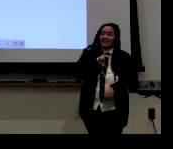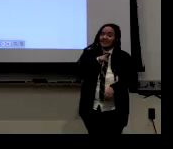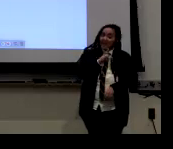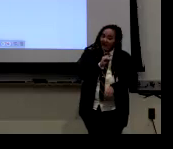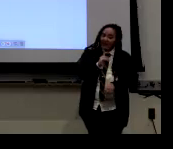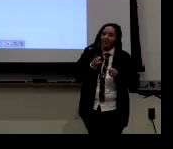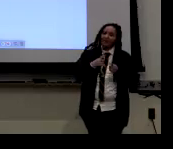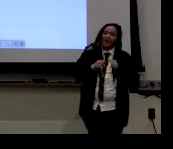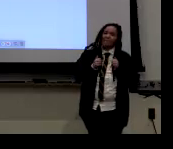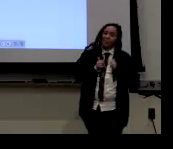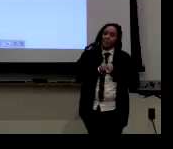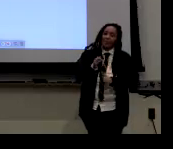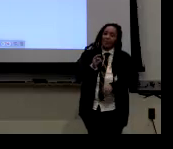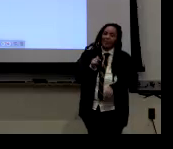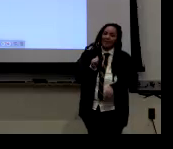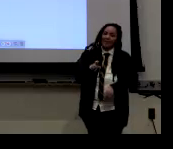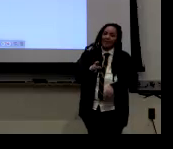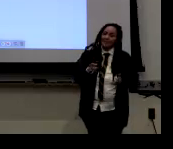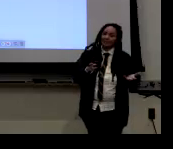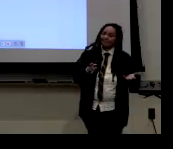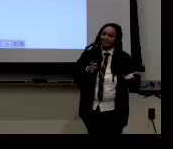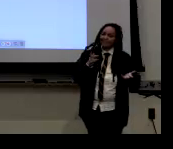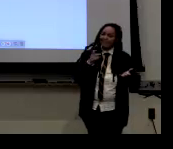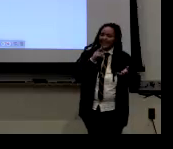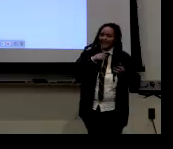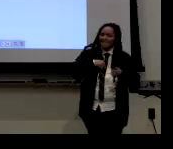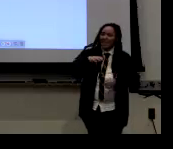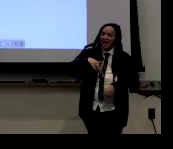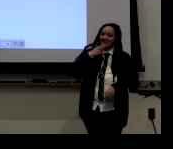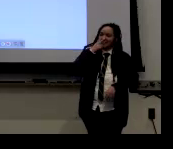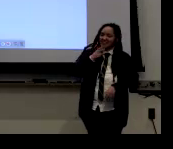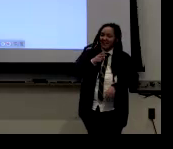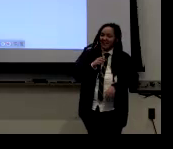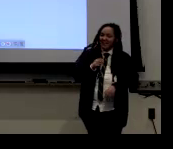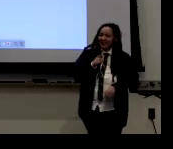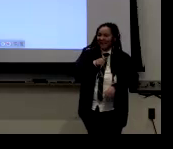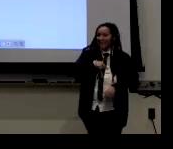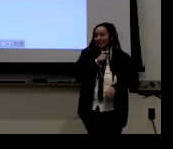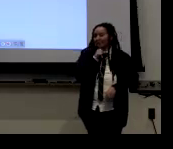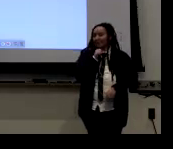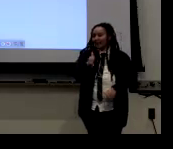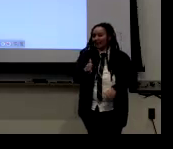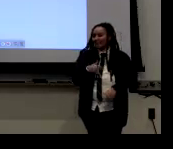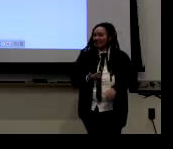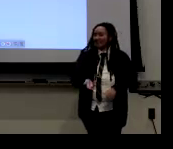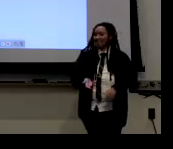So, you know, studs come with flair and